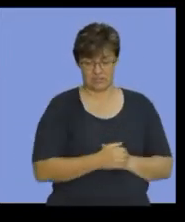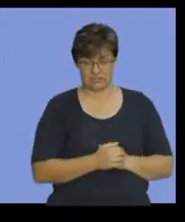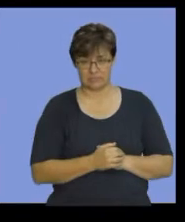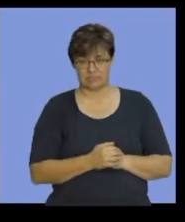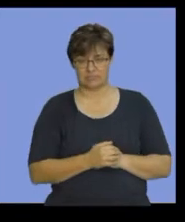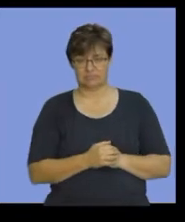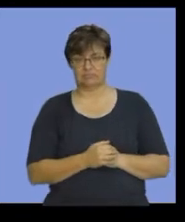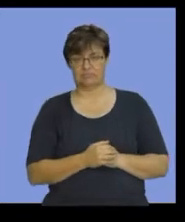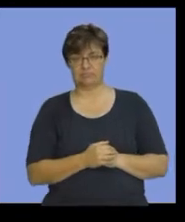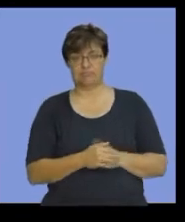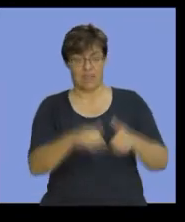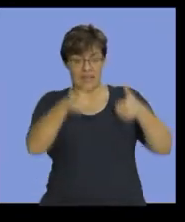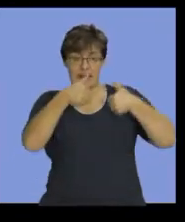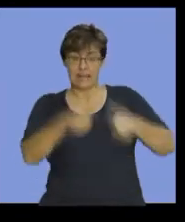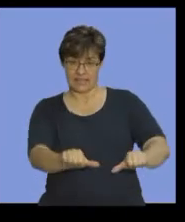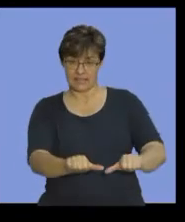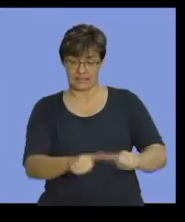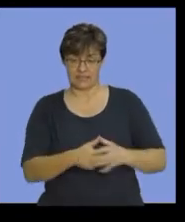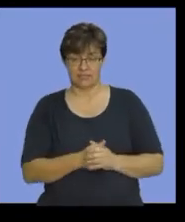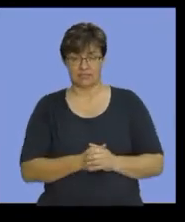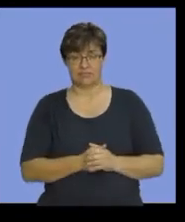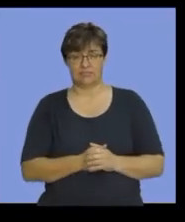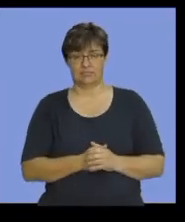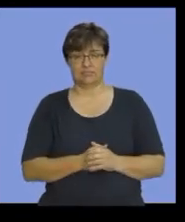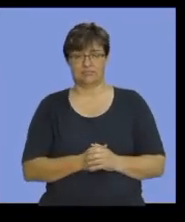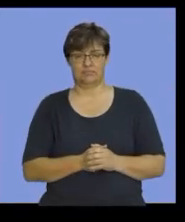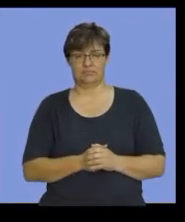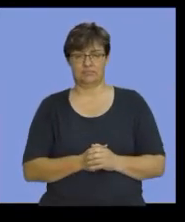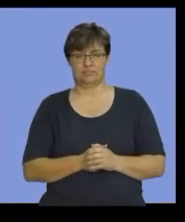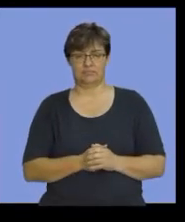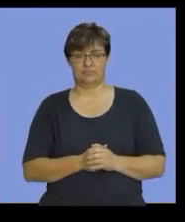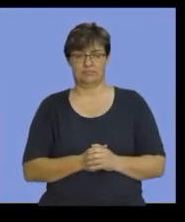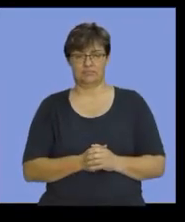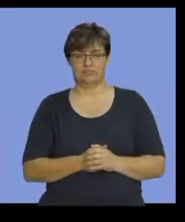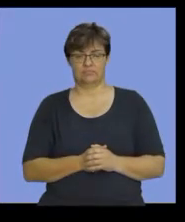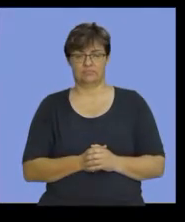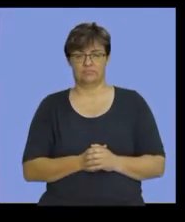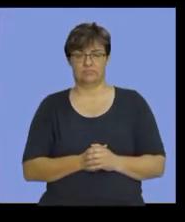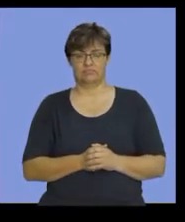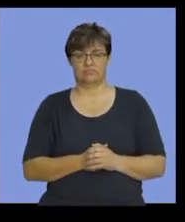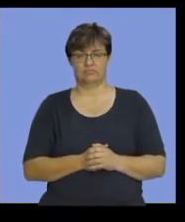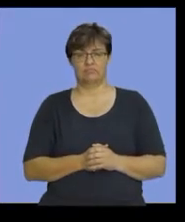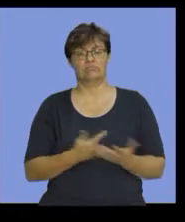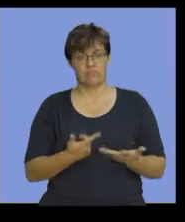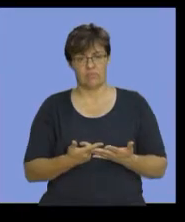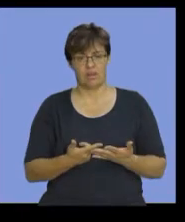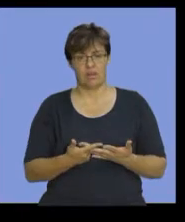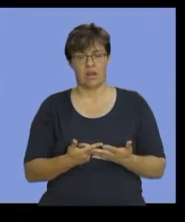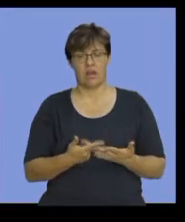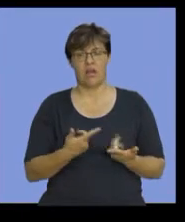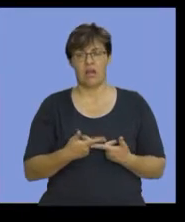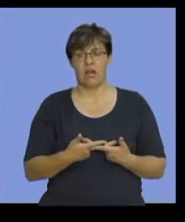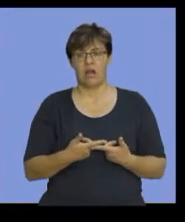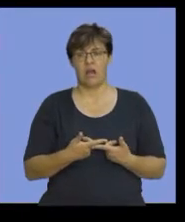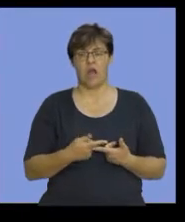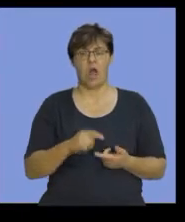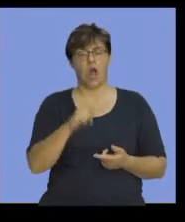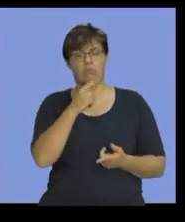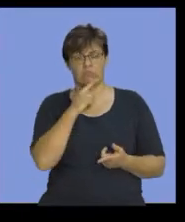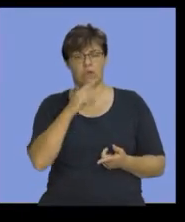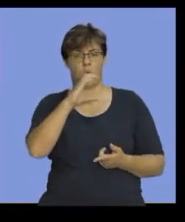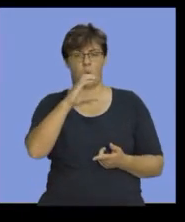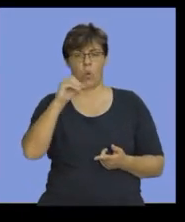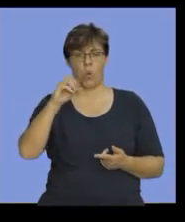The next one we have here is our consumable stores. Let's find the